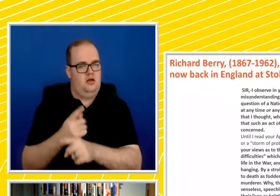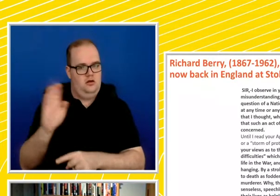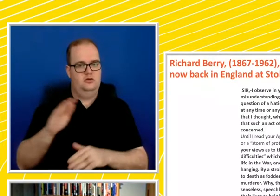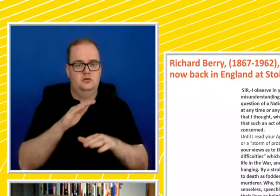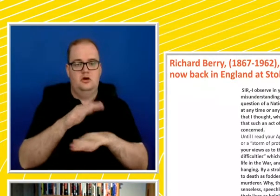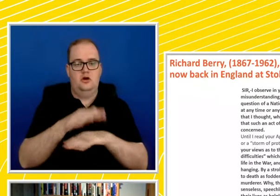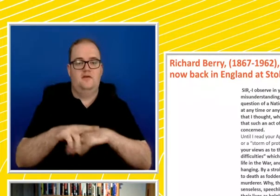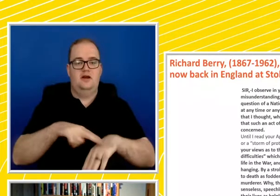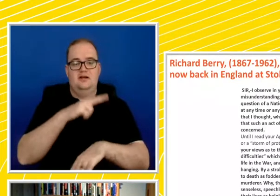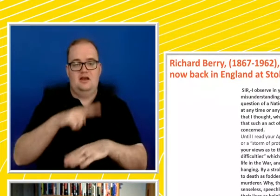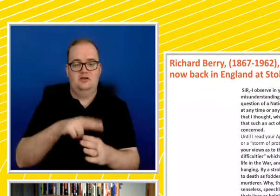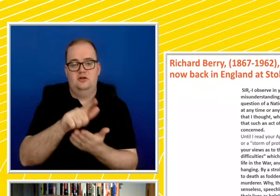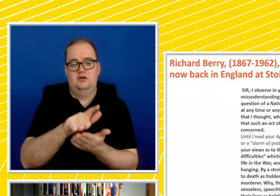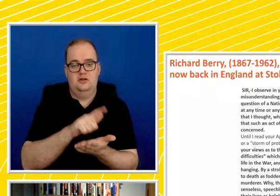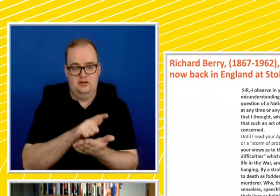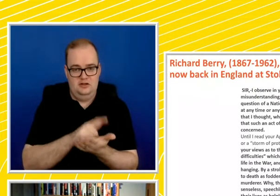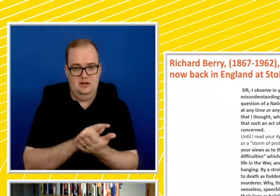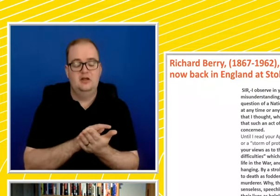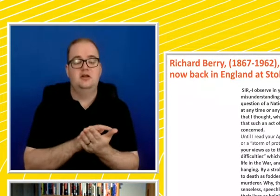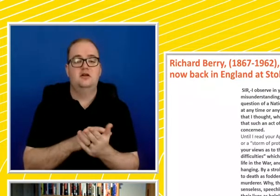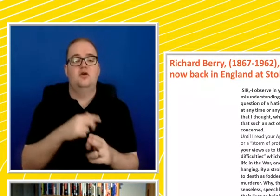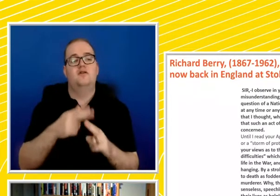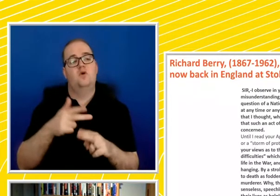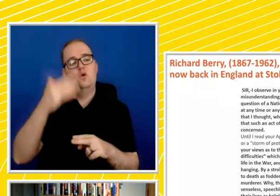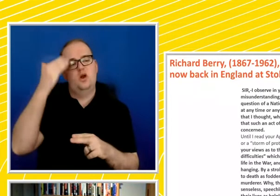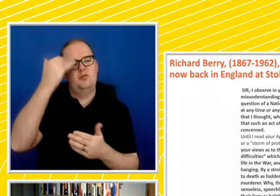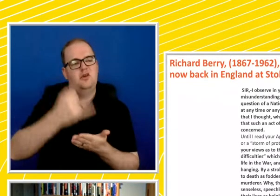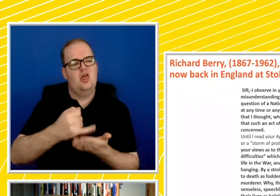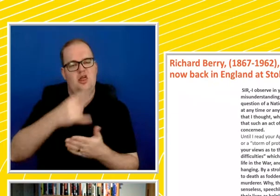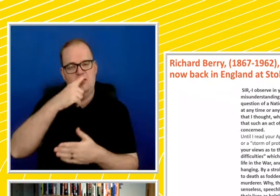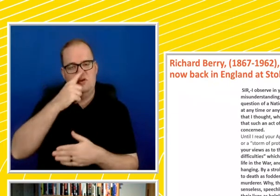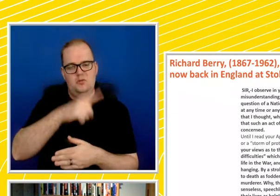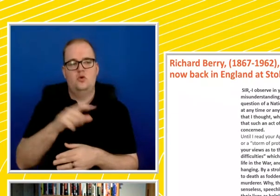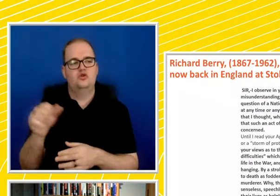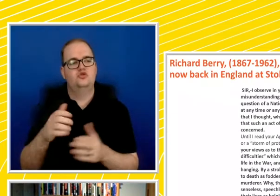lethal chamber for the grosser types of our mental defectors. So this is like a gas chamber.